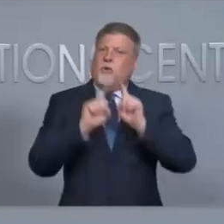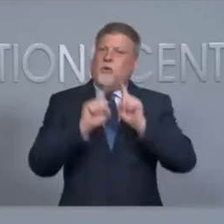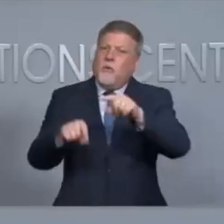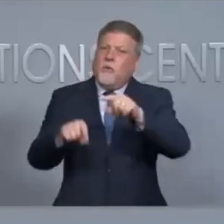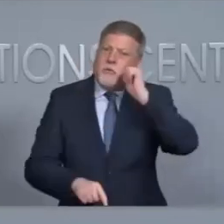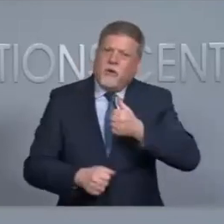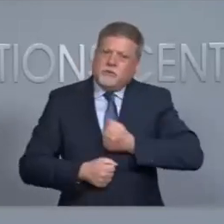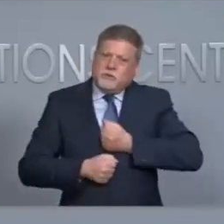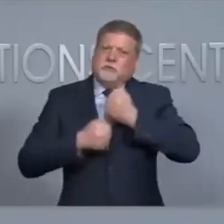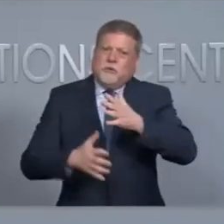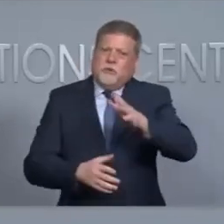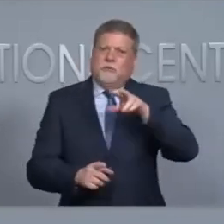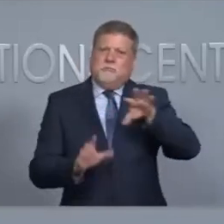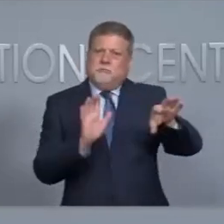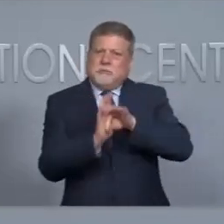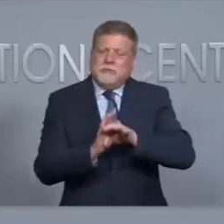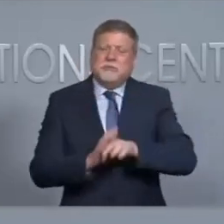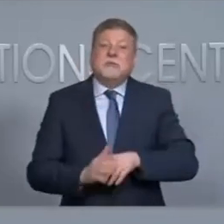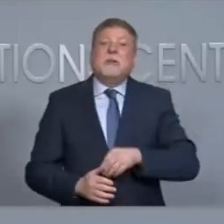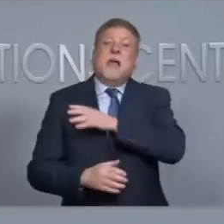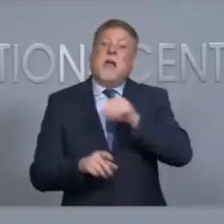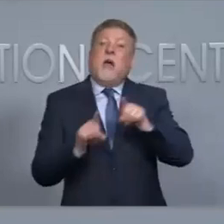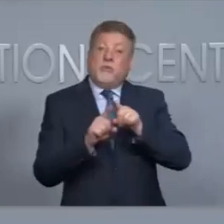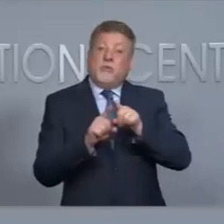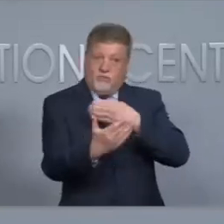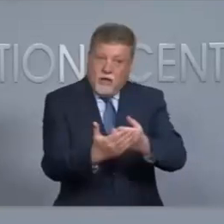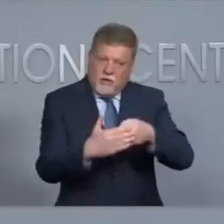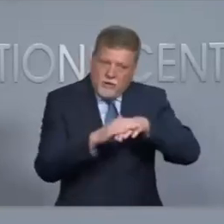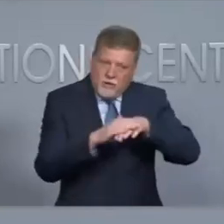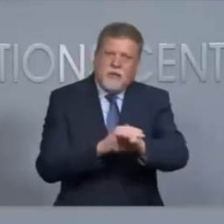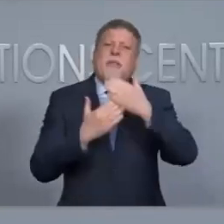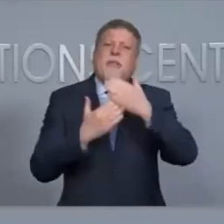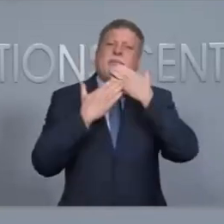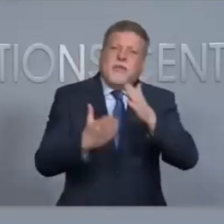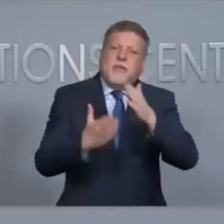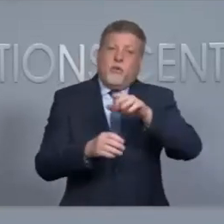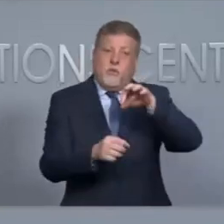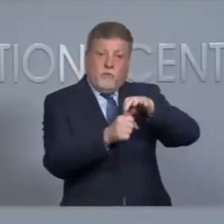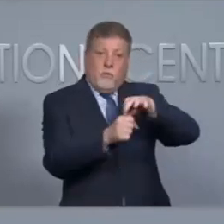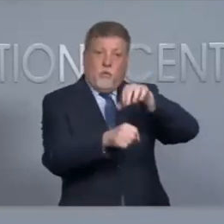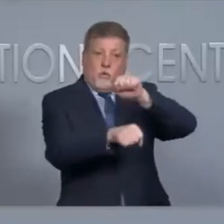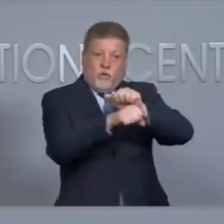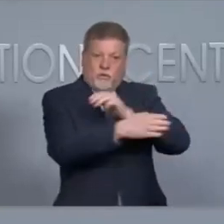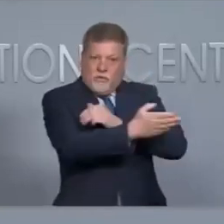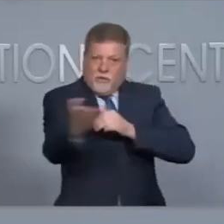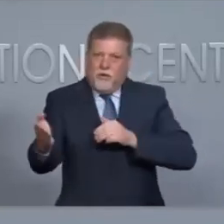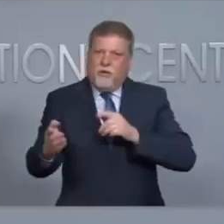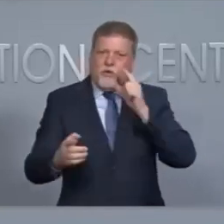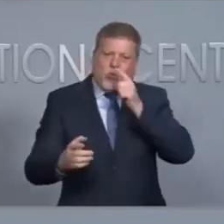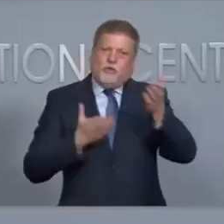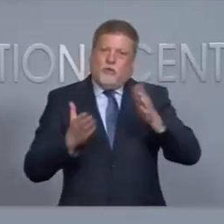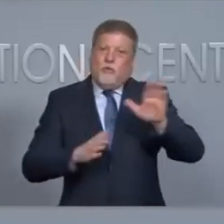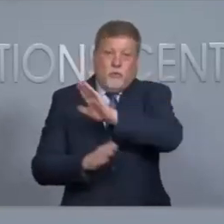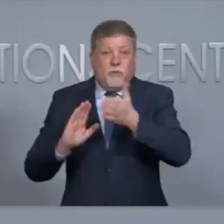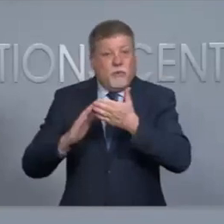heard. And while you're at it, thank your local poll workers for their service to your community. We ask